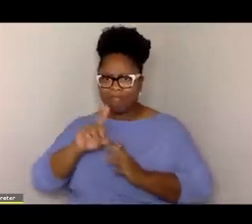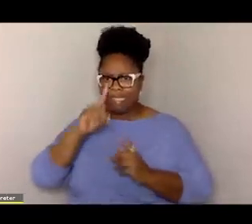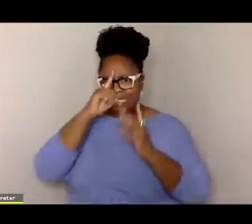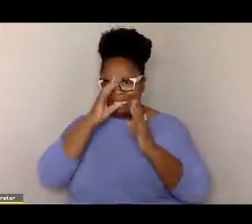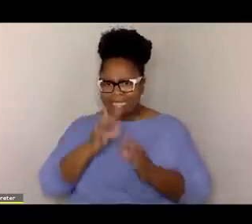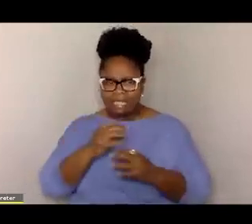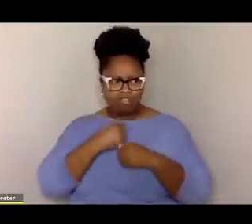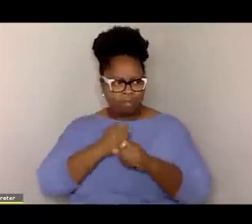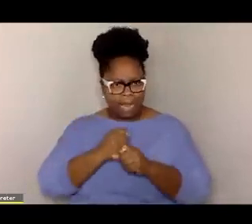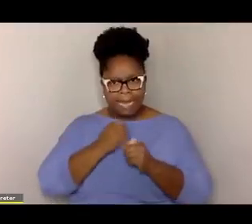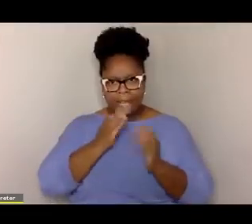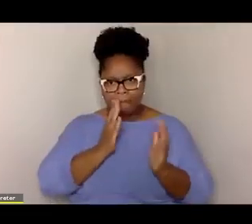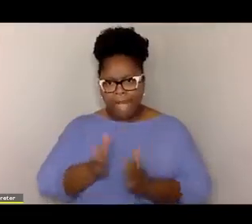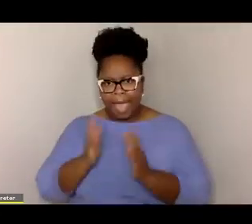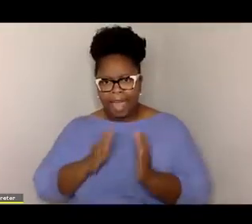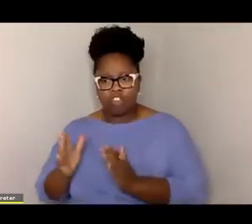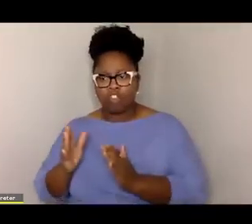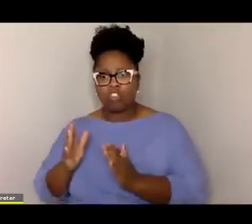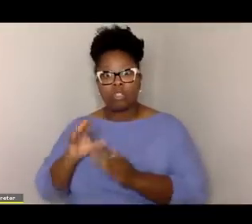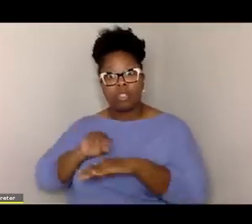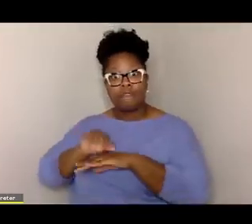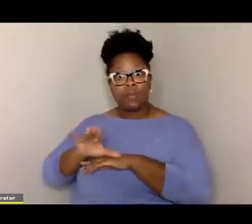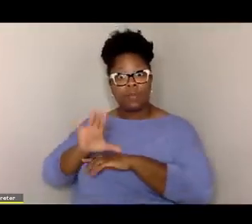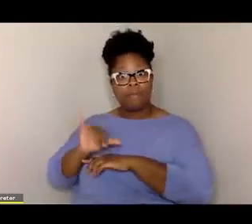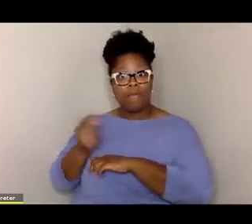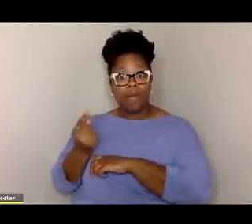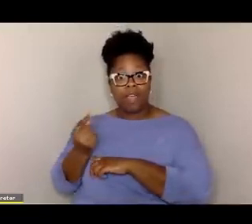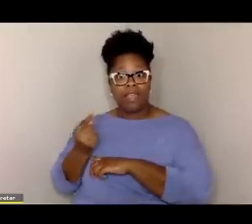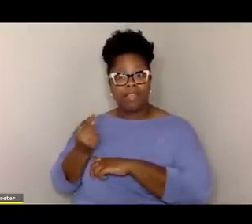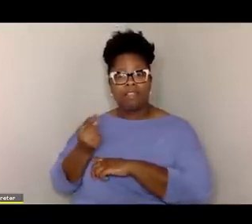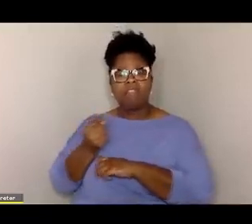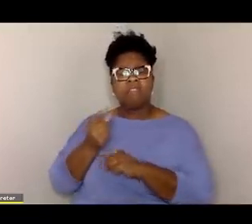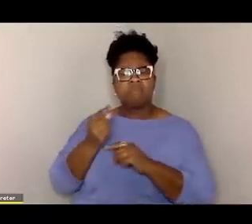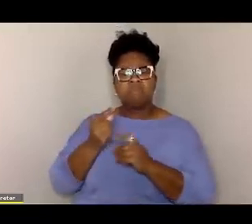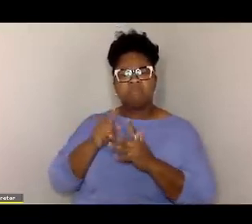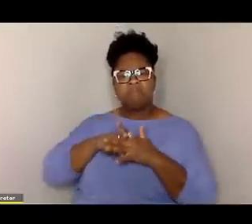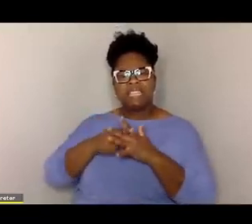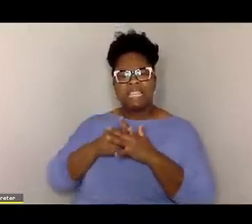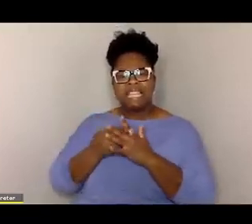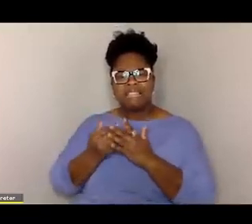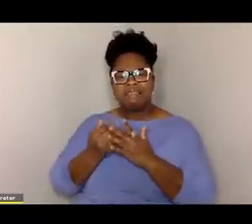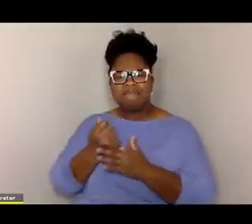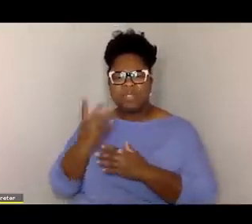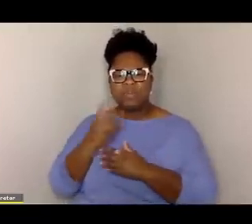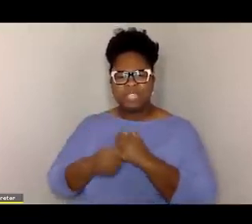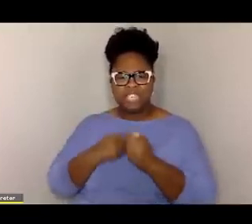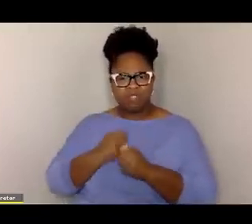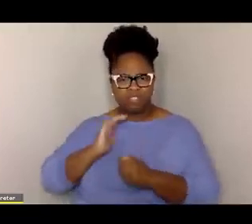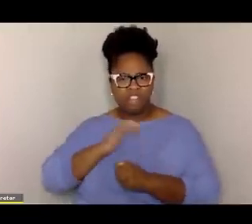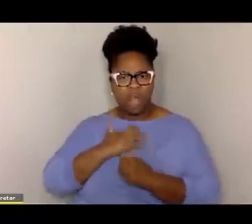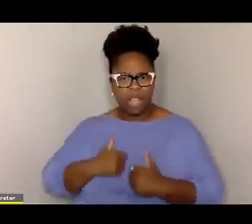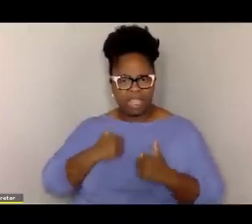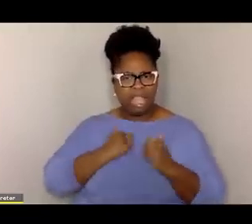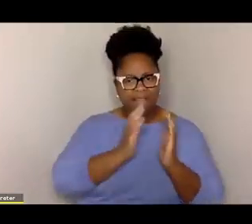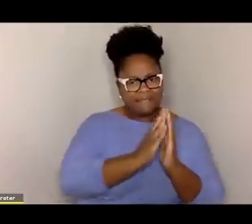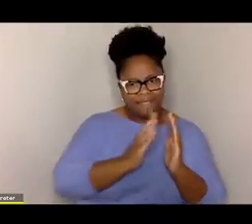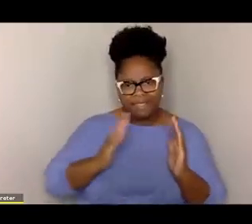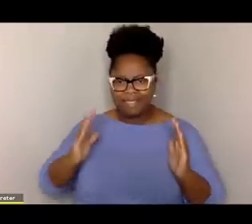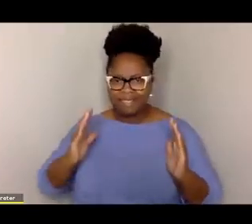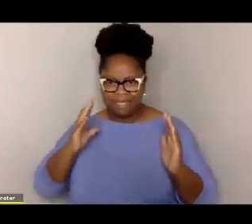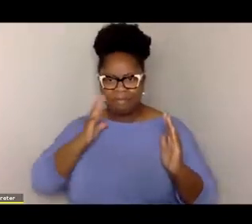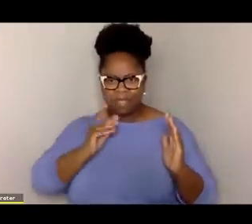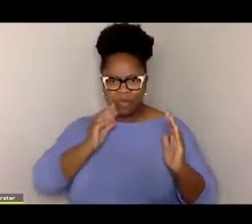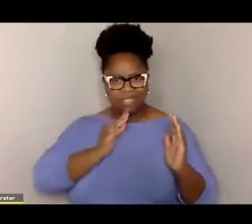and decision making patterns are shaped by the first few years of our life experiences.